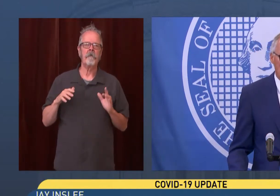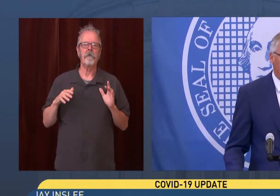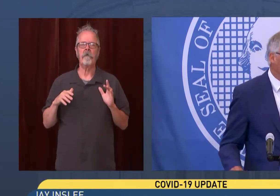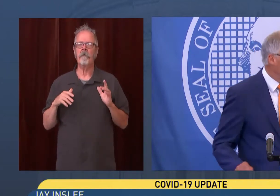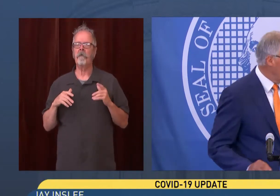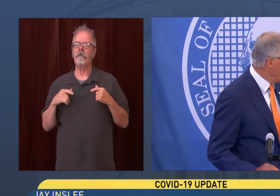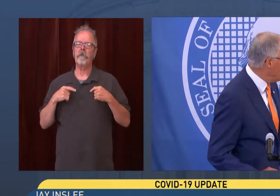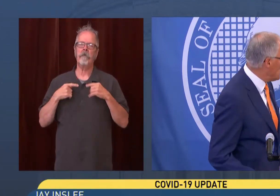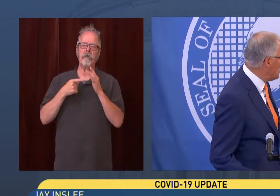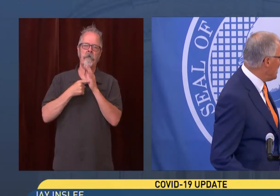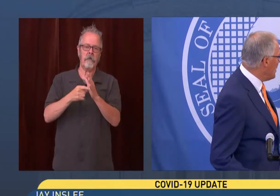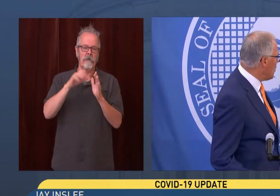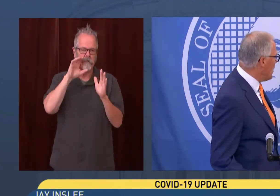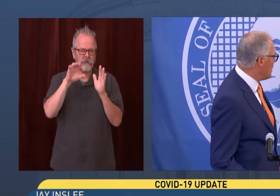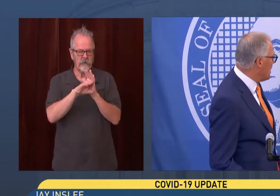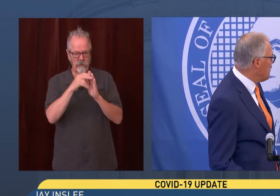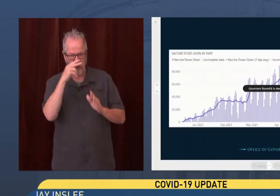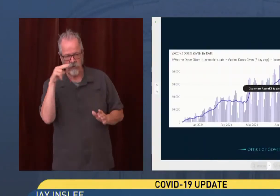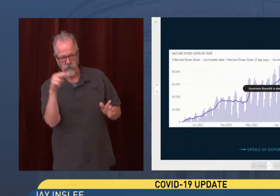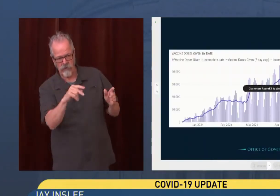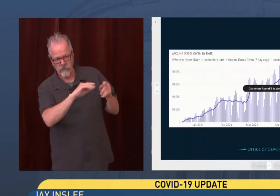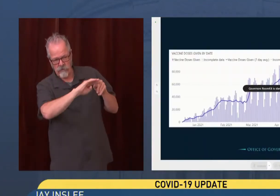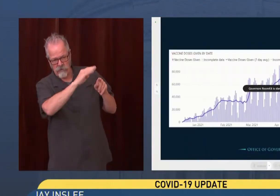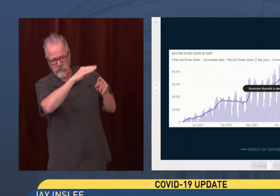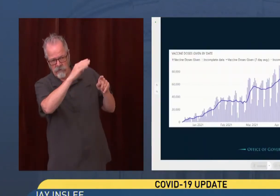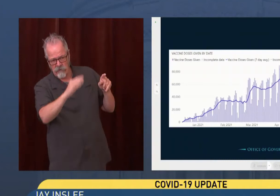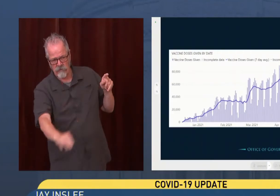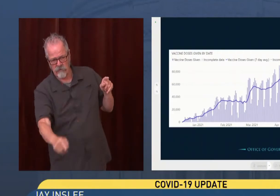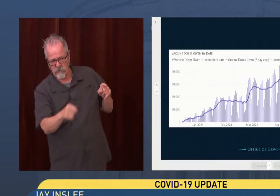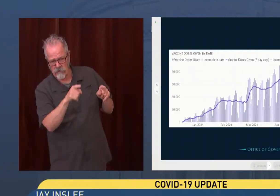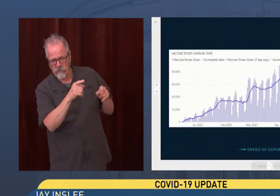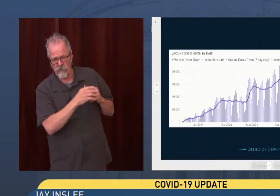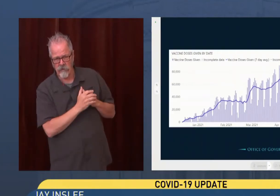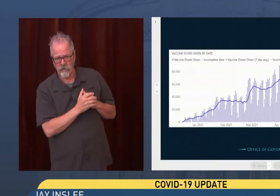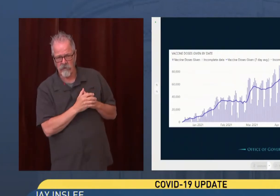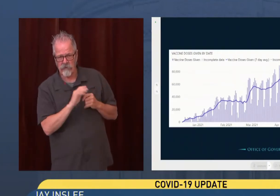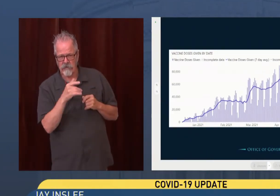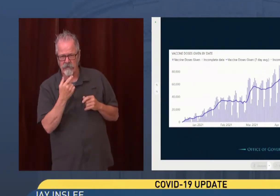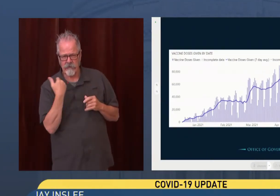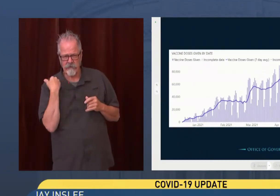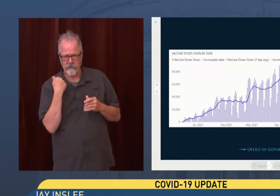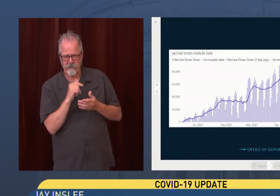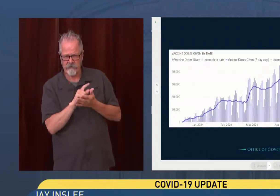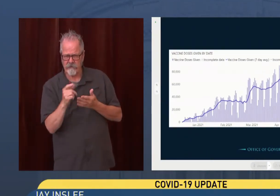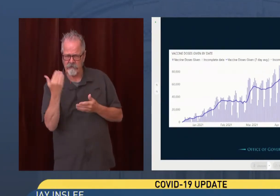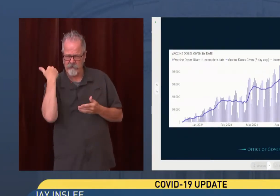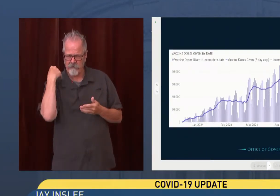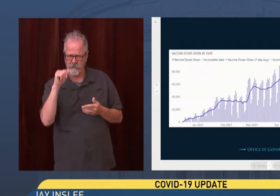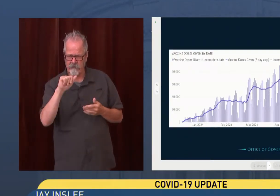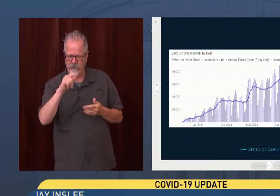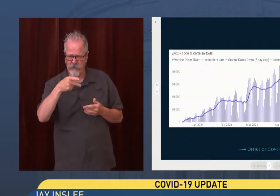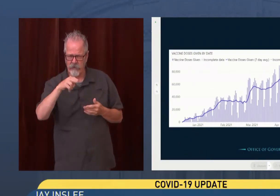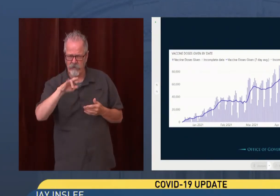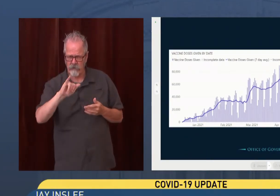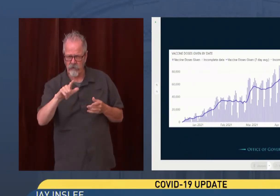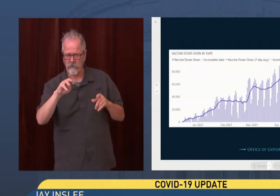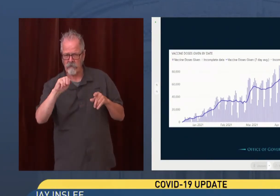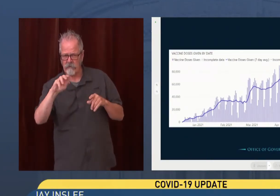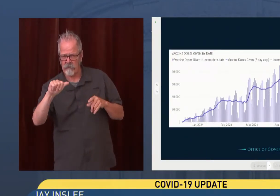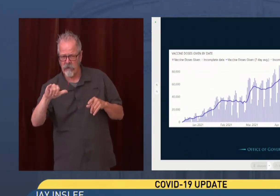on, I don't know if this is daily or weekly, but you'll see that in April and May, we are hitting numbers in the 60,000